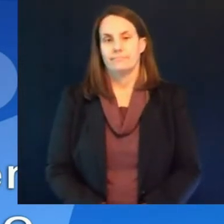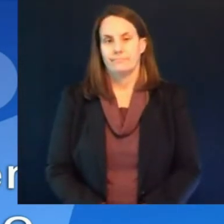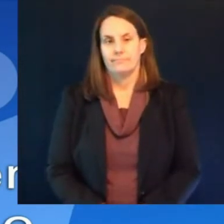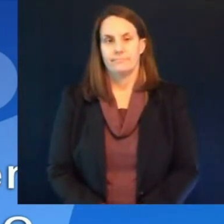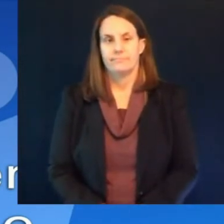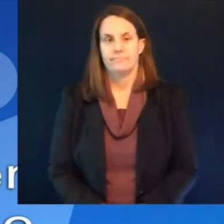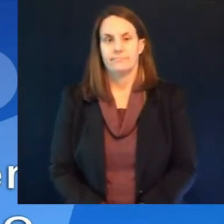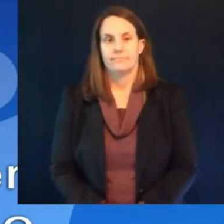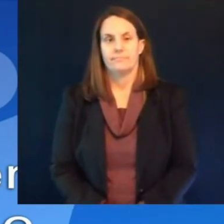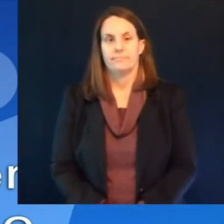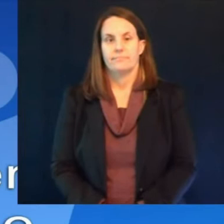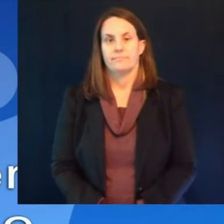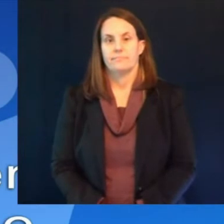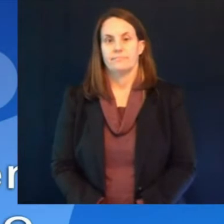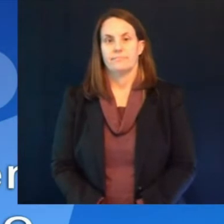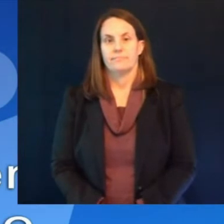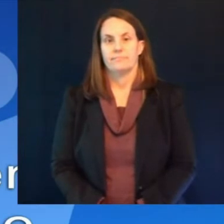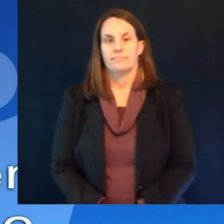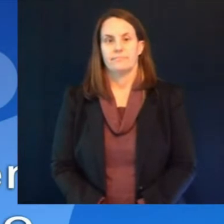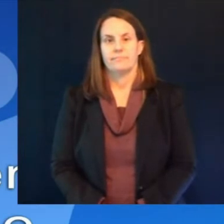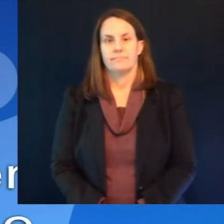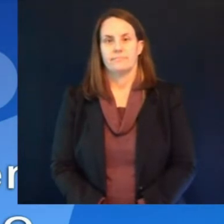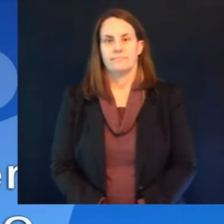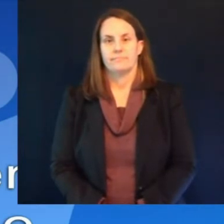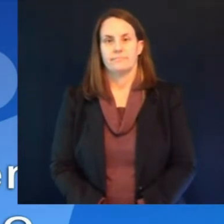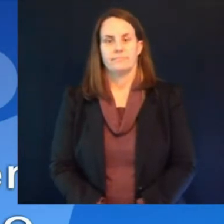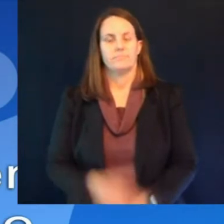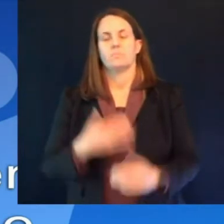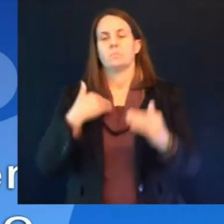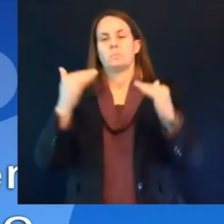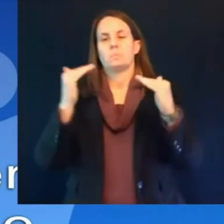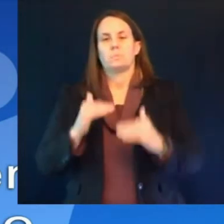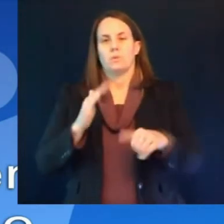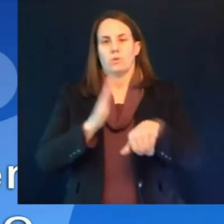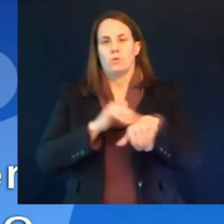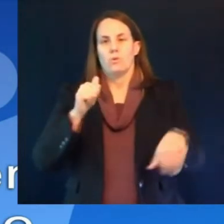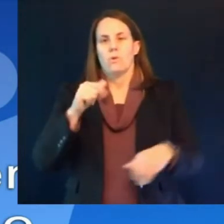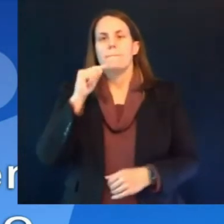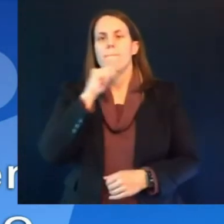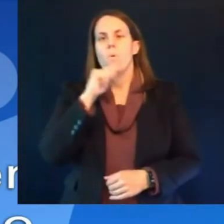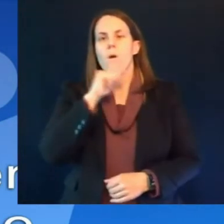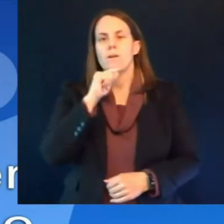and moving on then to molly beck from the milwaukee journal sentinel molly